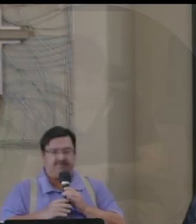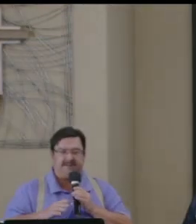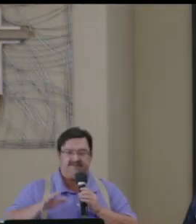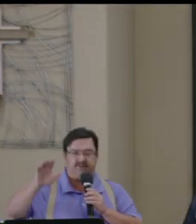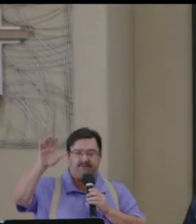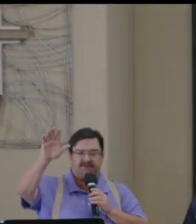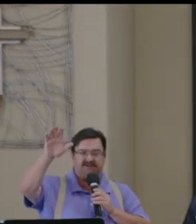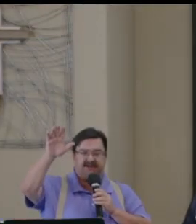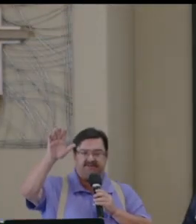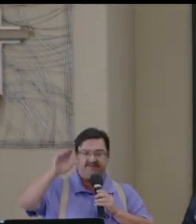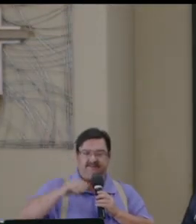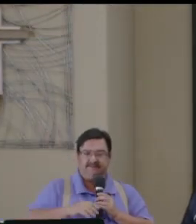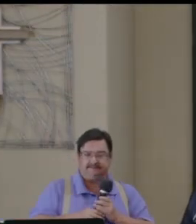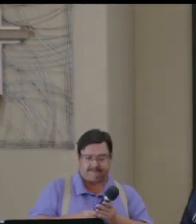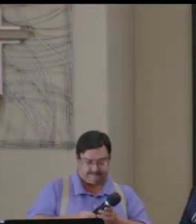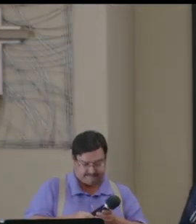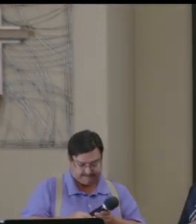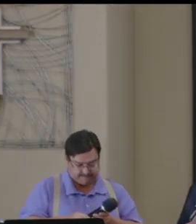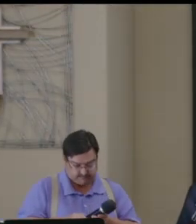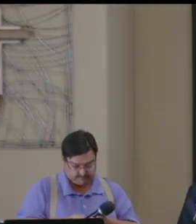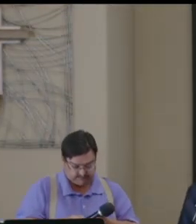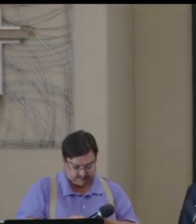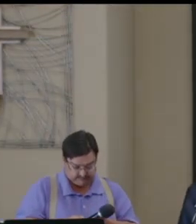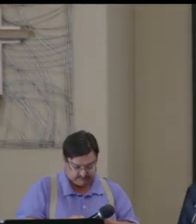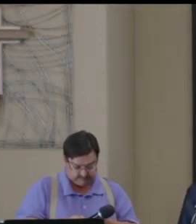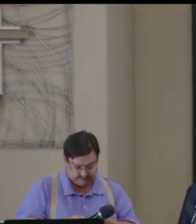have a blessed week be safe thank you